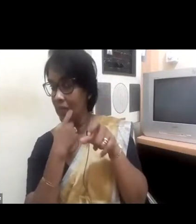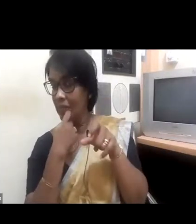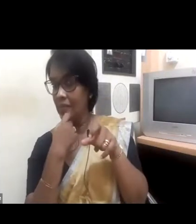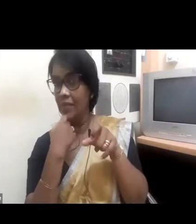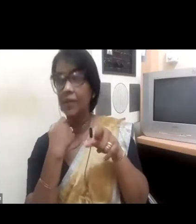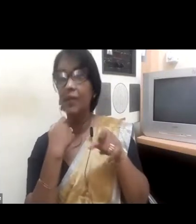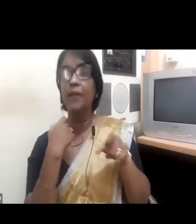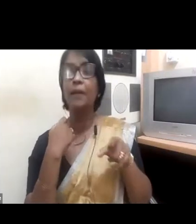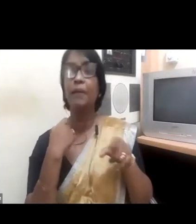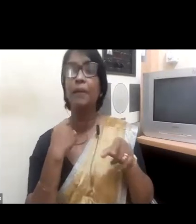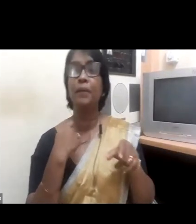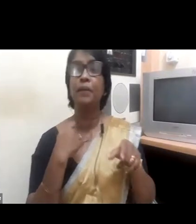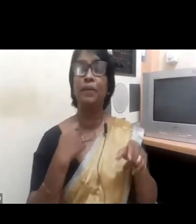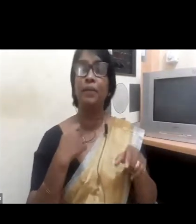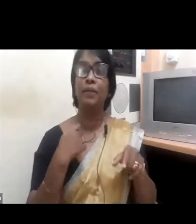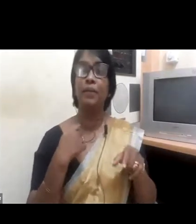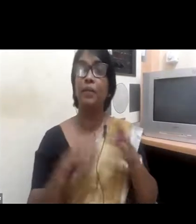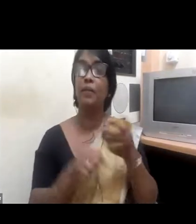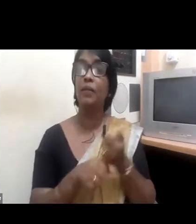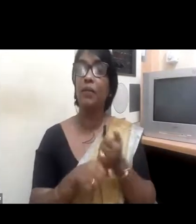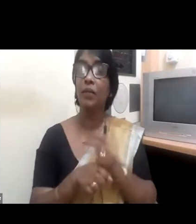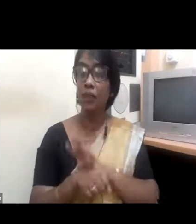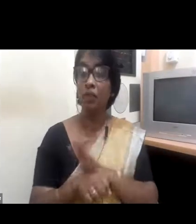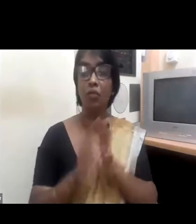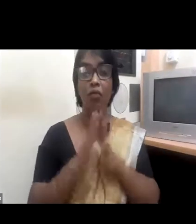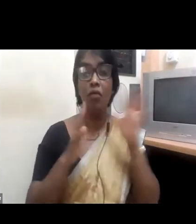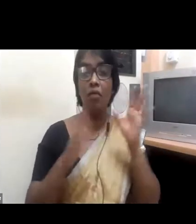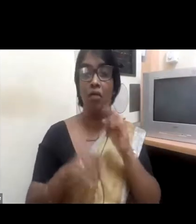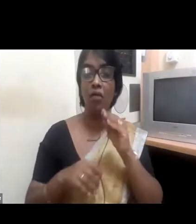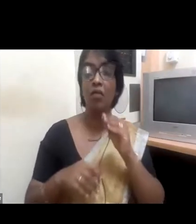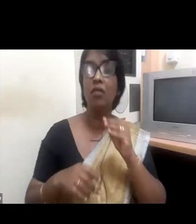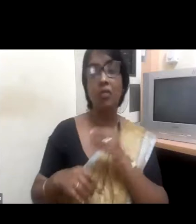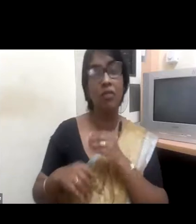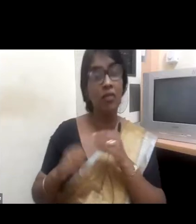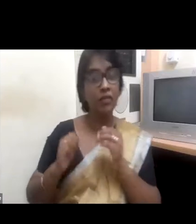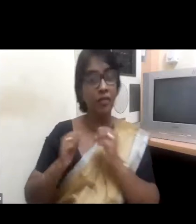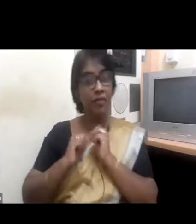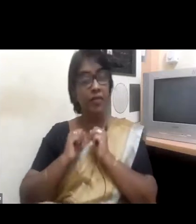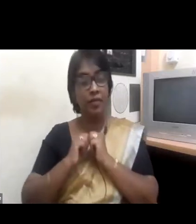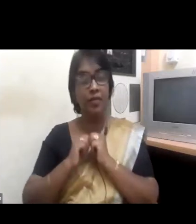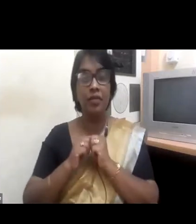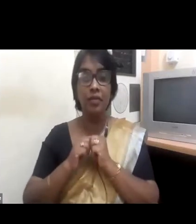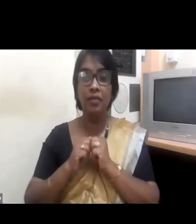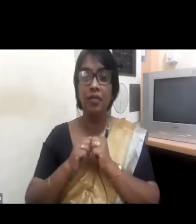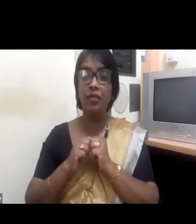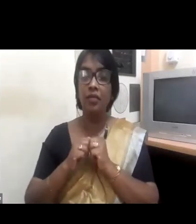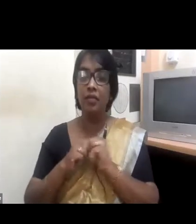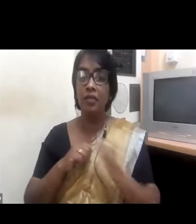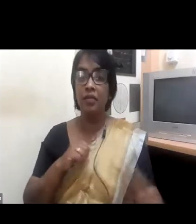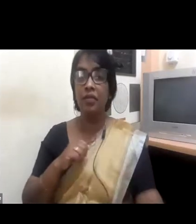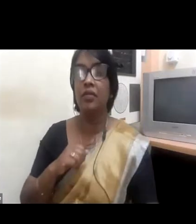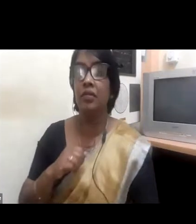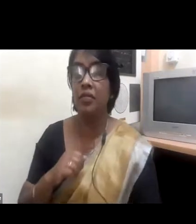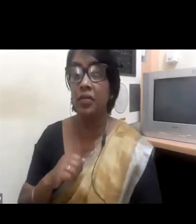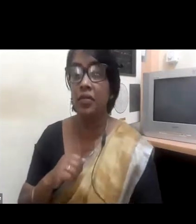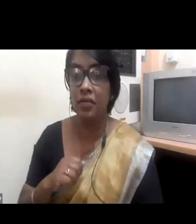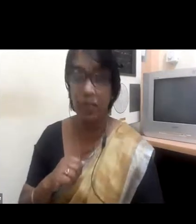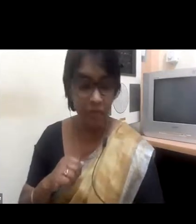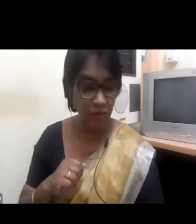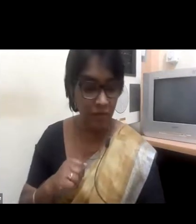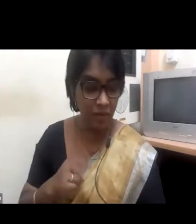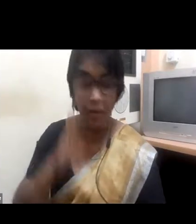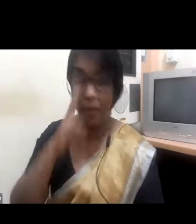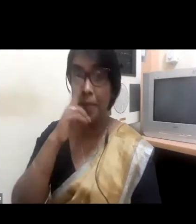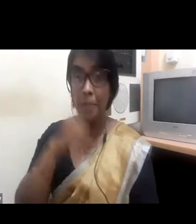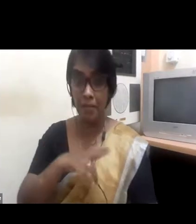Nigambo. She manages six hotels and five male general managers report to her. So